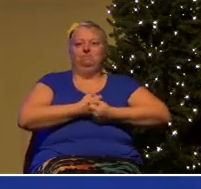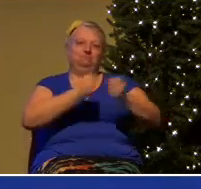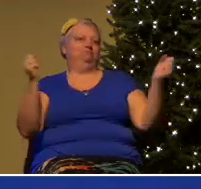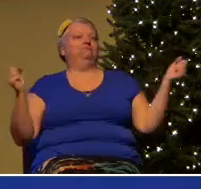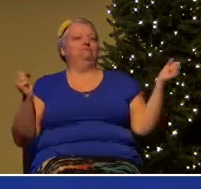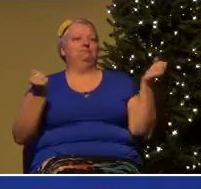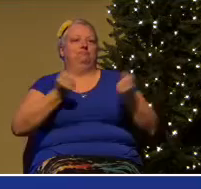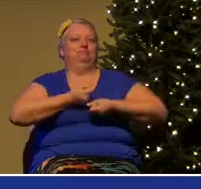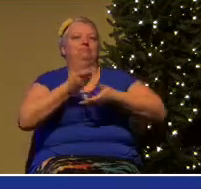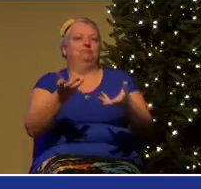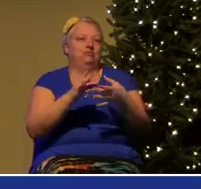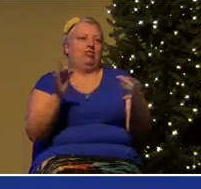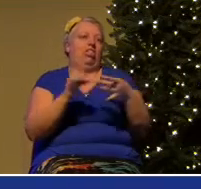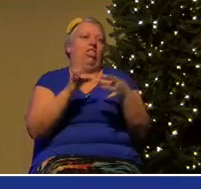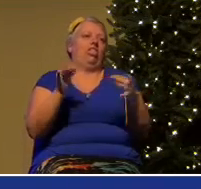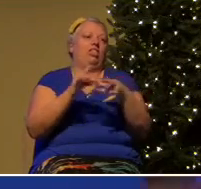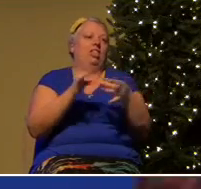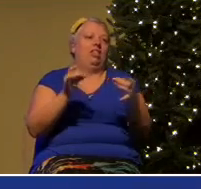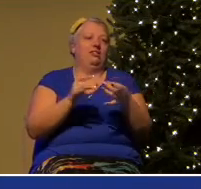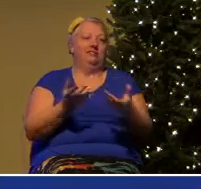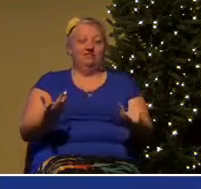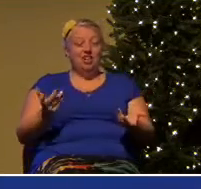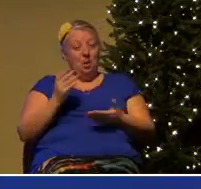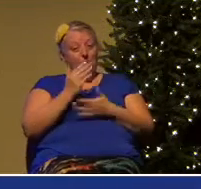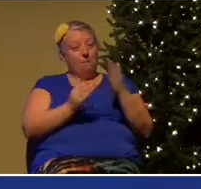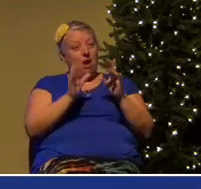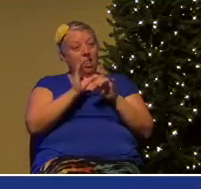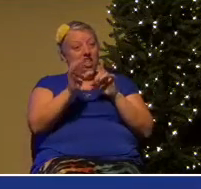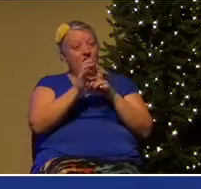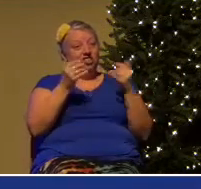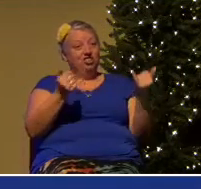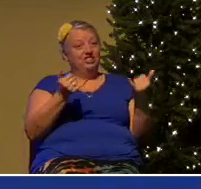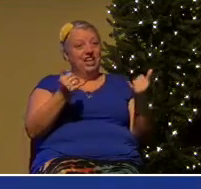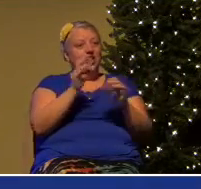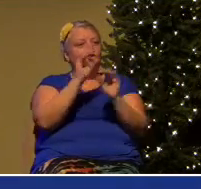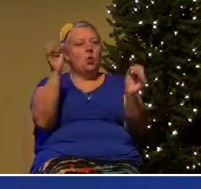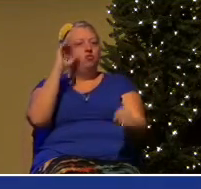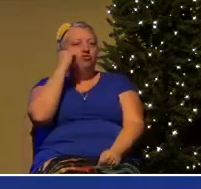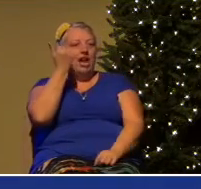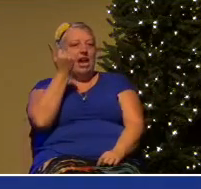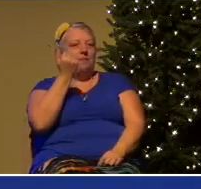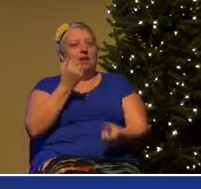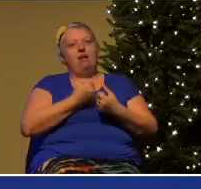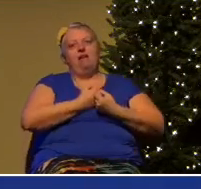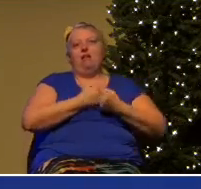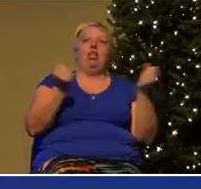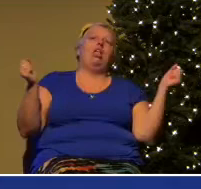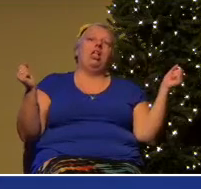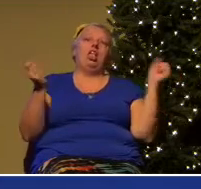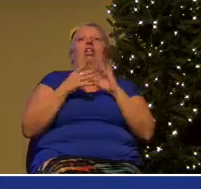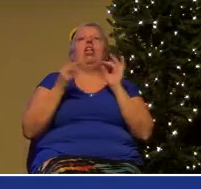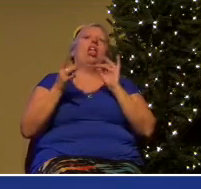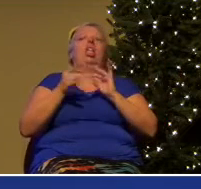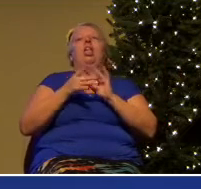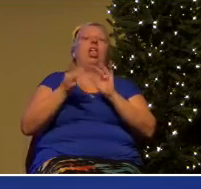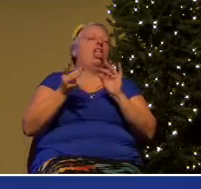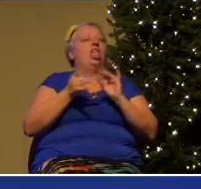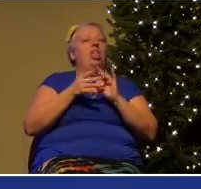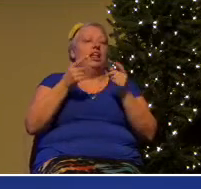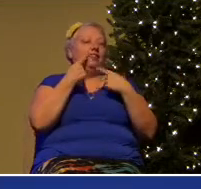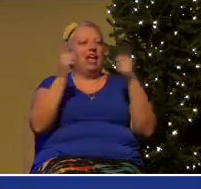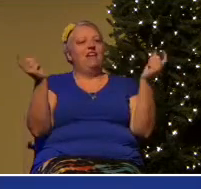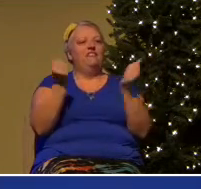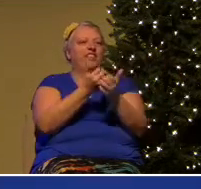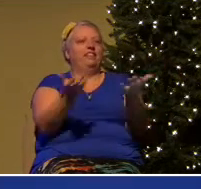is no shame, so everybody lets it all hang out. Well, it's a great chance to